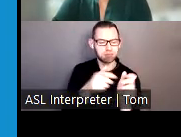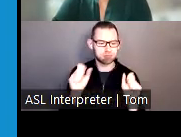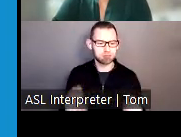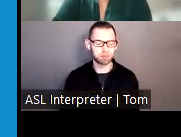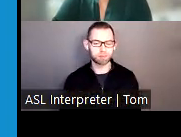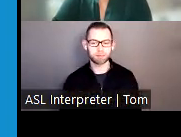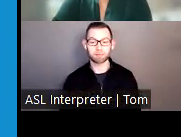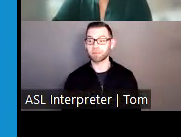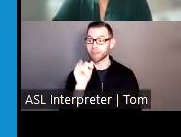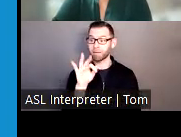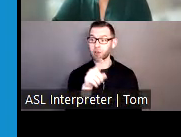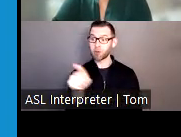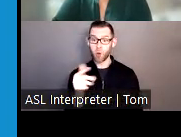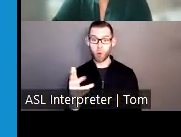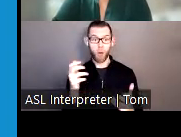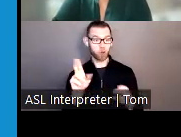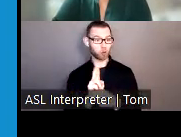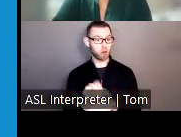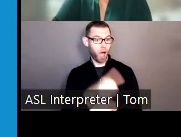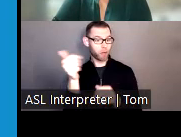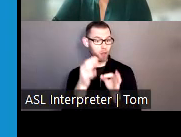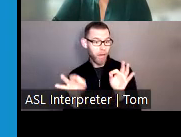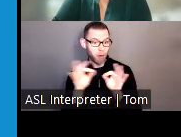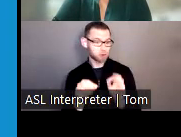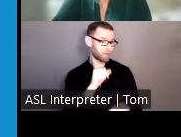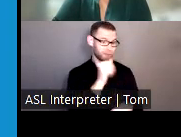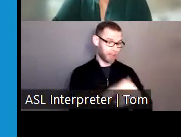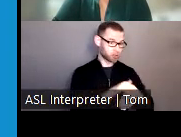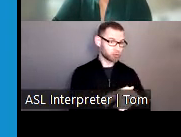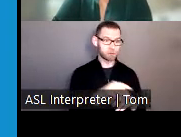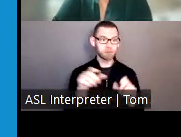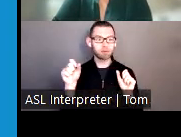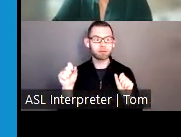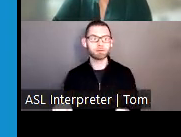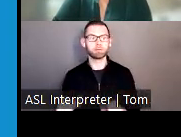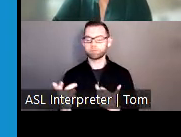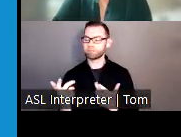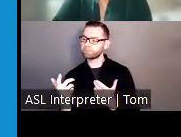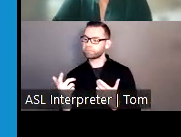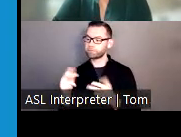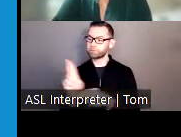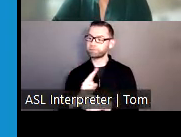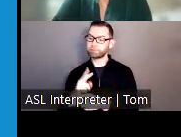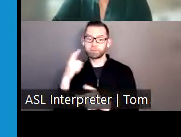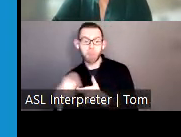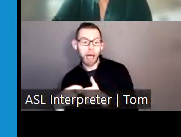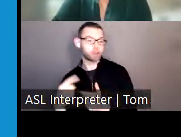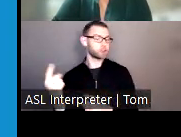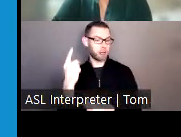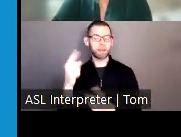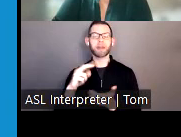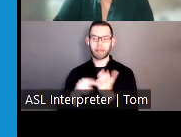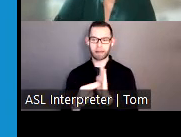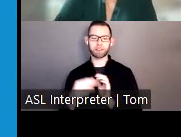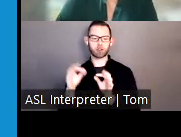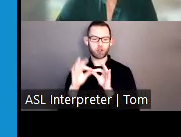other than English, for example, Spanish, the interpreter will use the consecutive method and not real